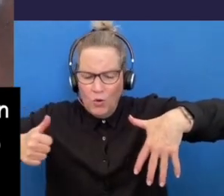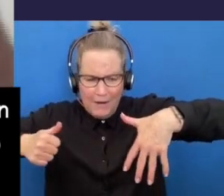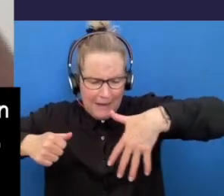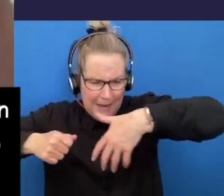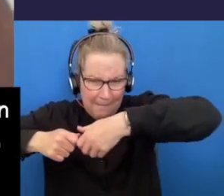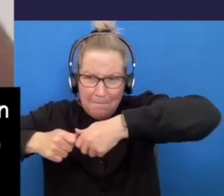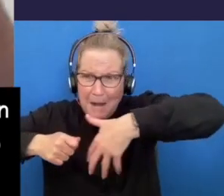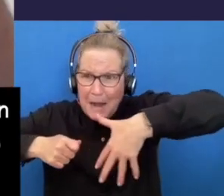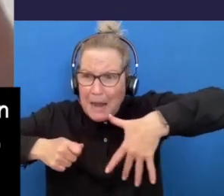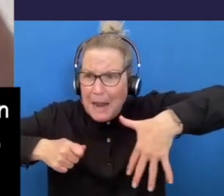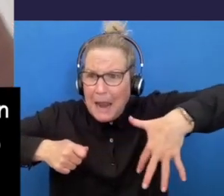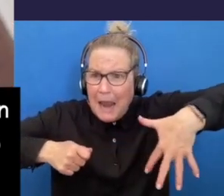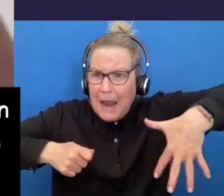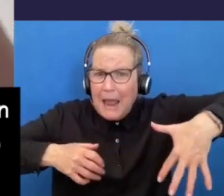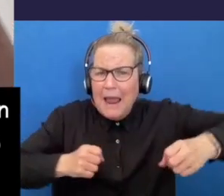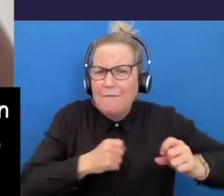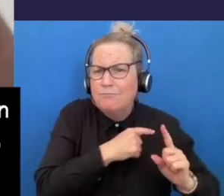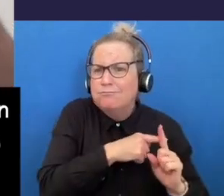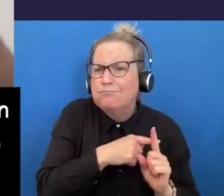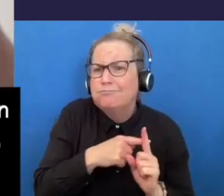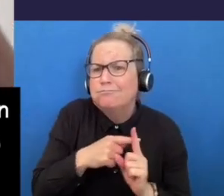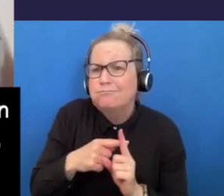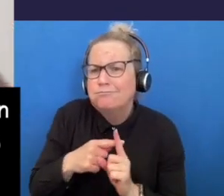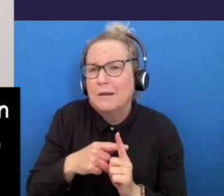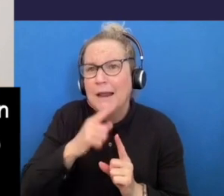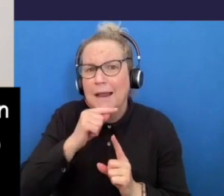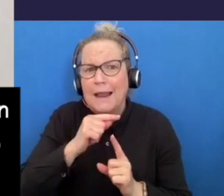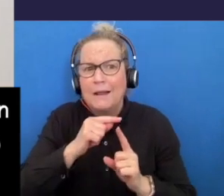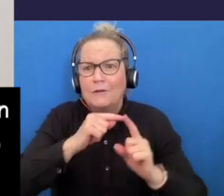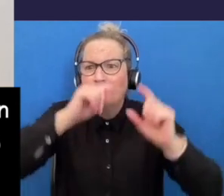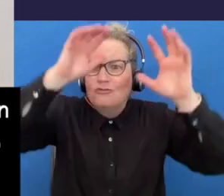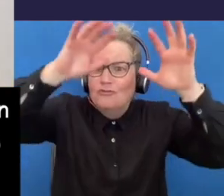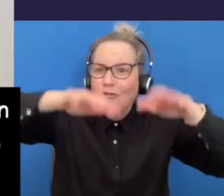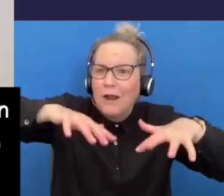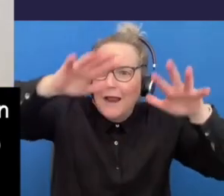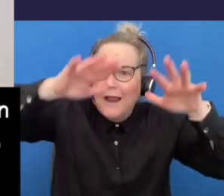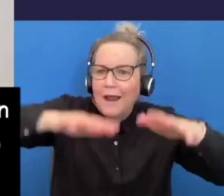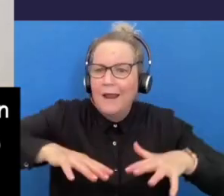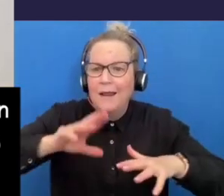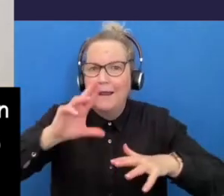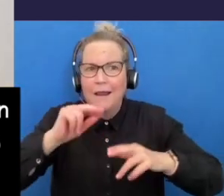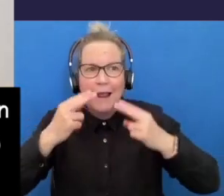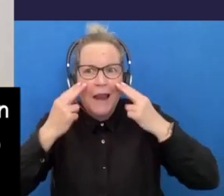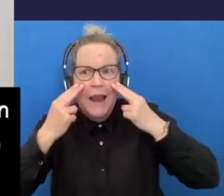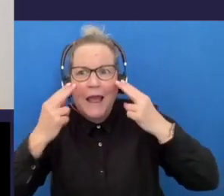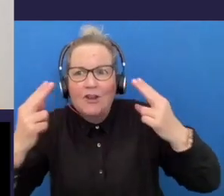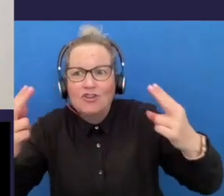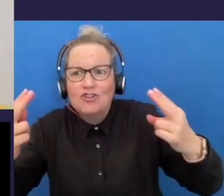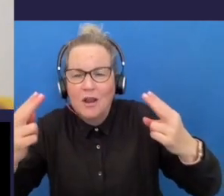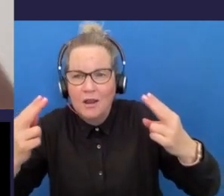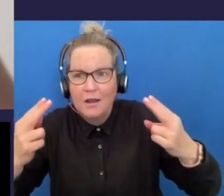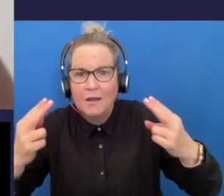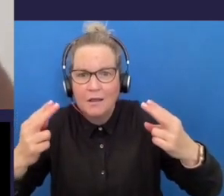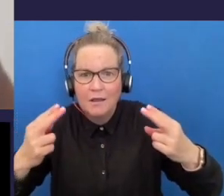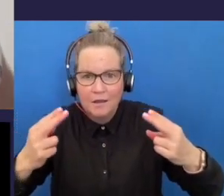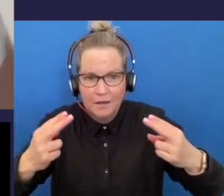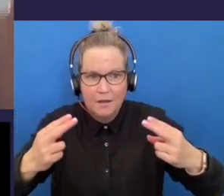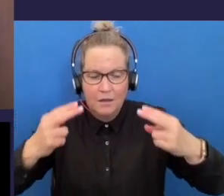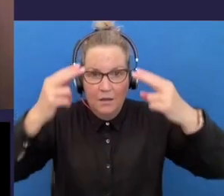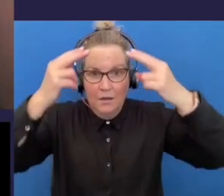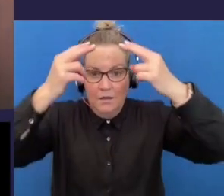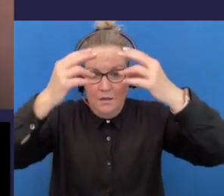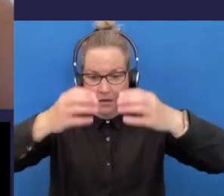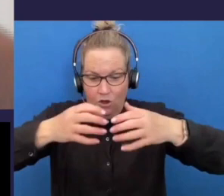but also can come from rain nature you know so the good nutrients go up that tree we make choices